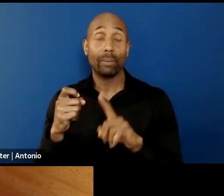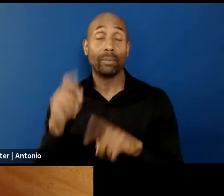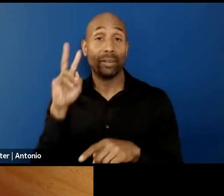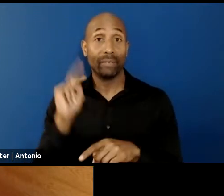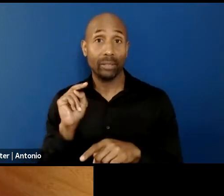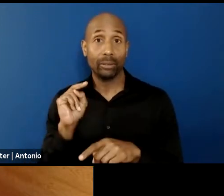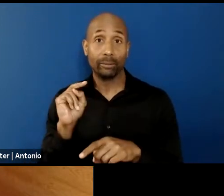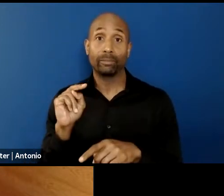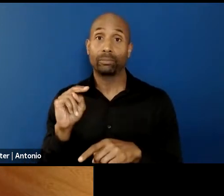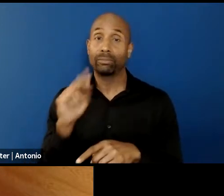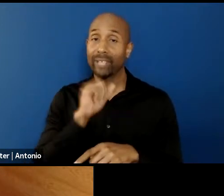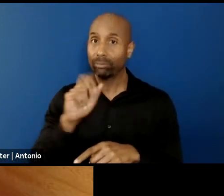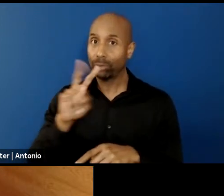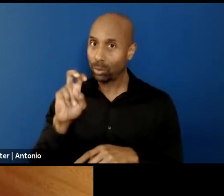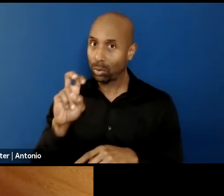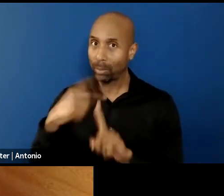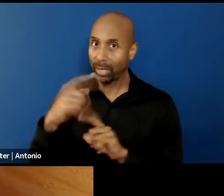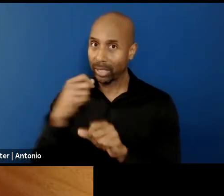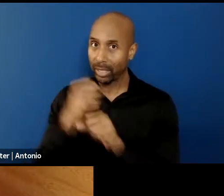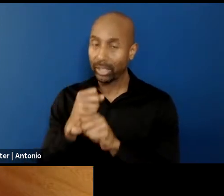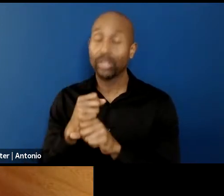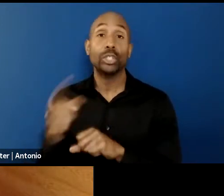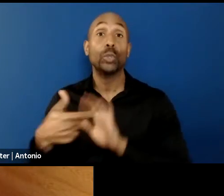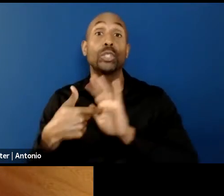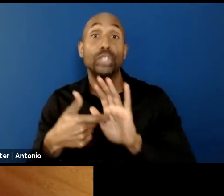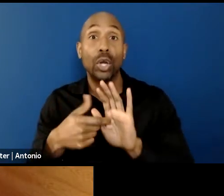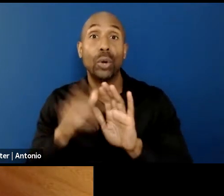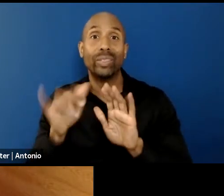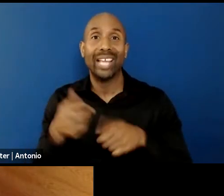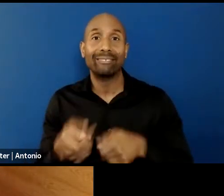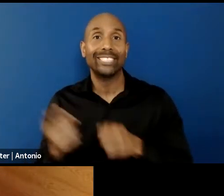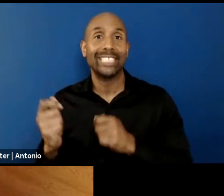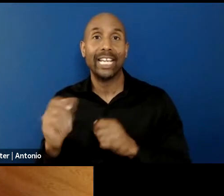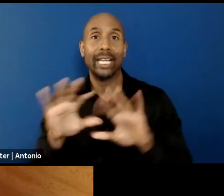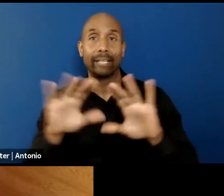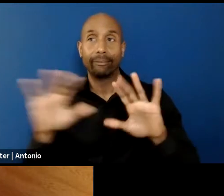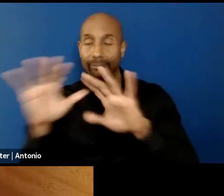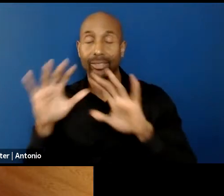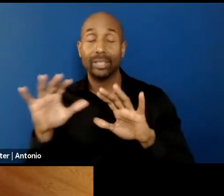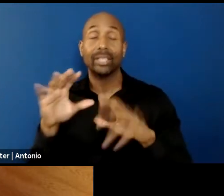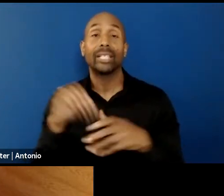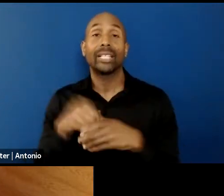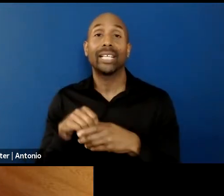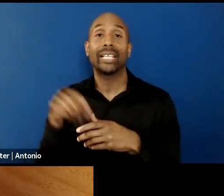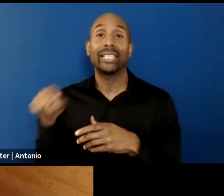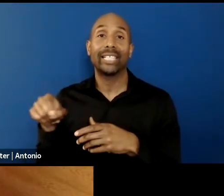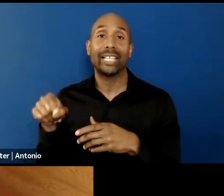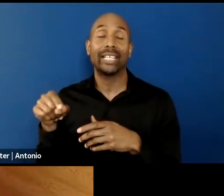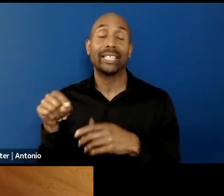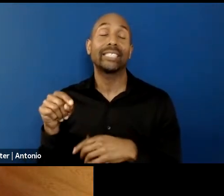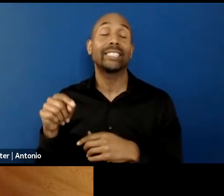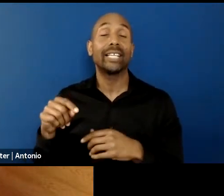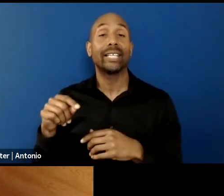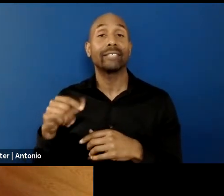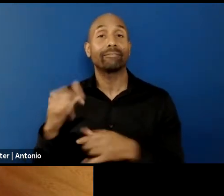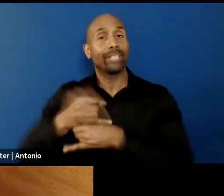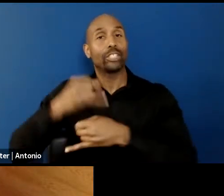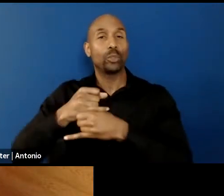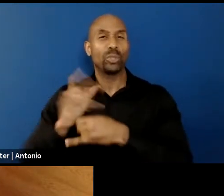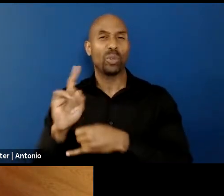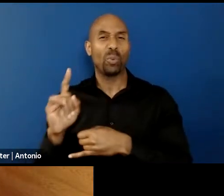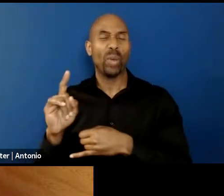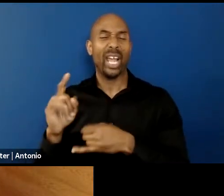exhibited in the context of contemporary art and of this institution of the Biennale. But this